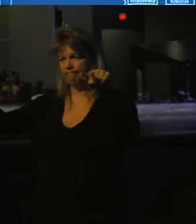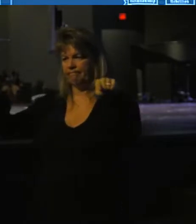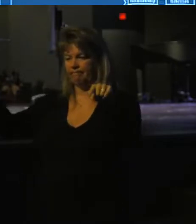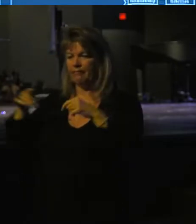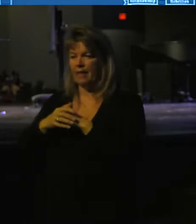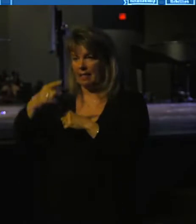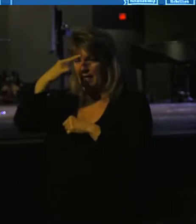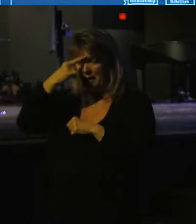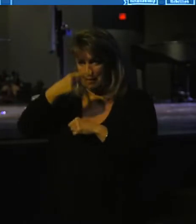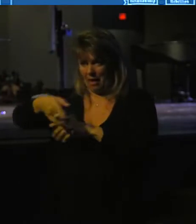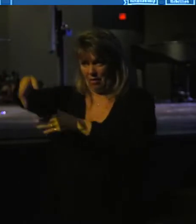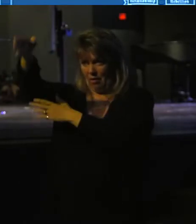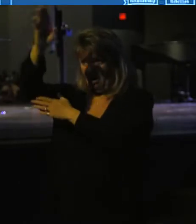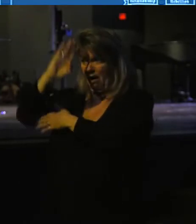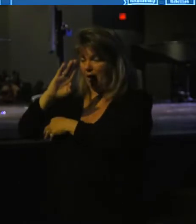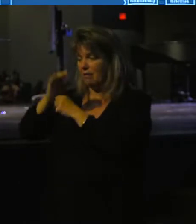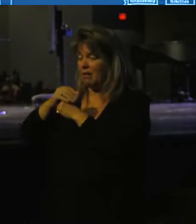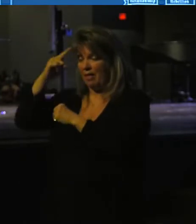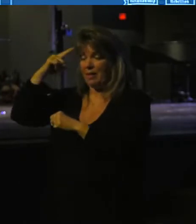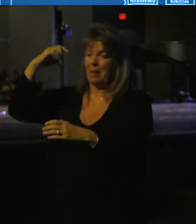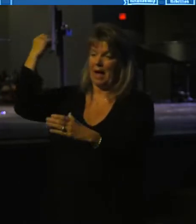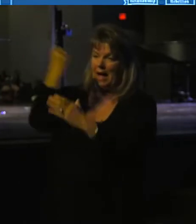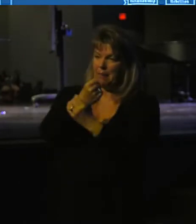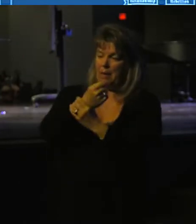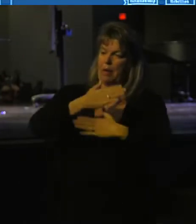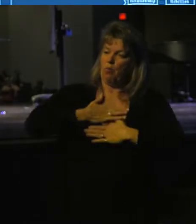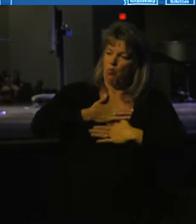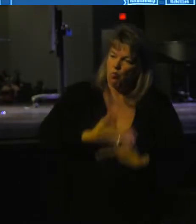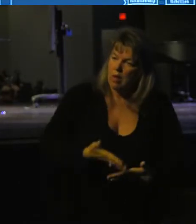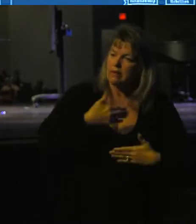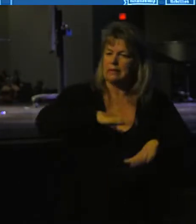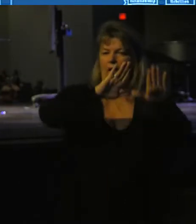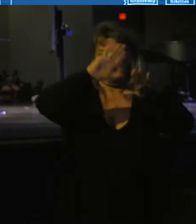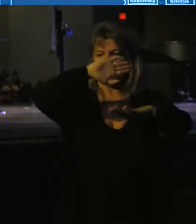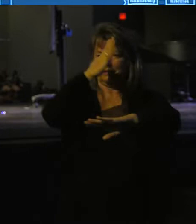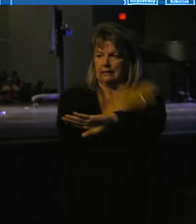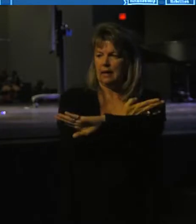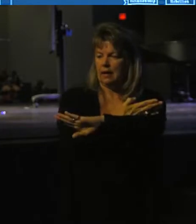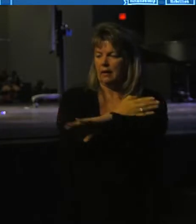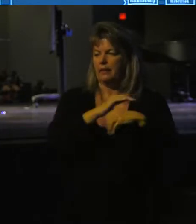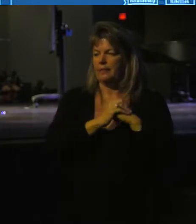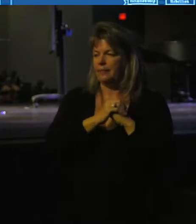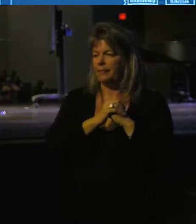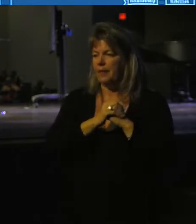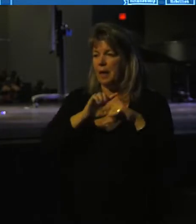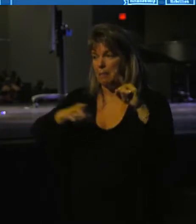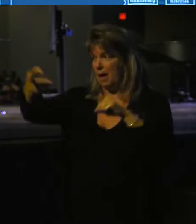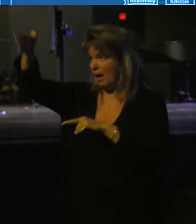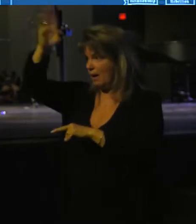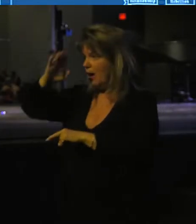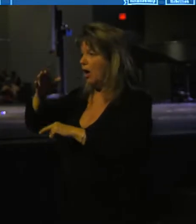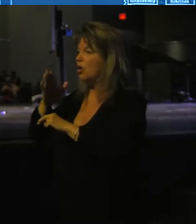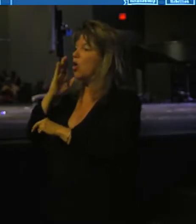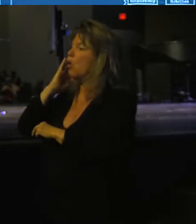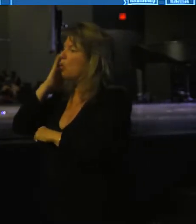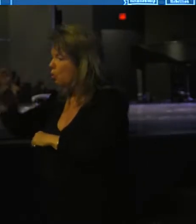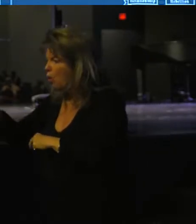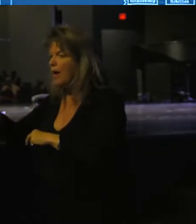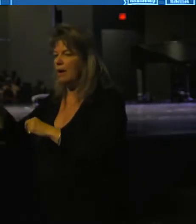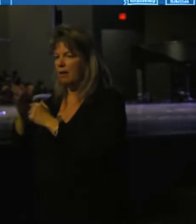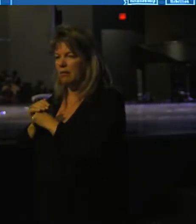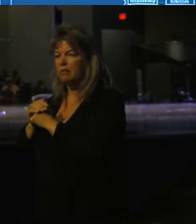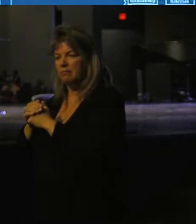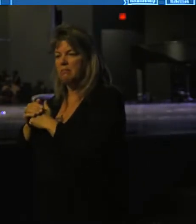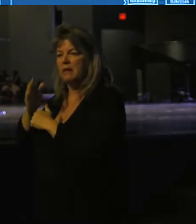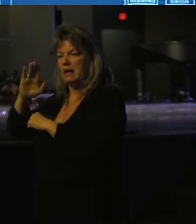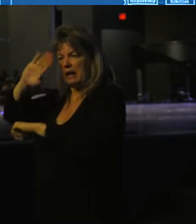You think about God, you think about Abraham being willing to sacrifice his son, but God willed that his son